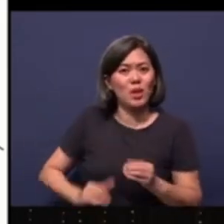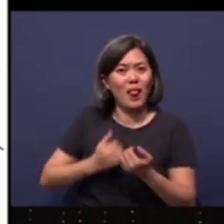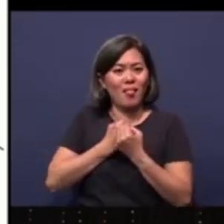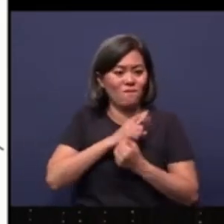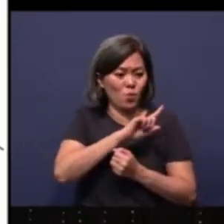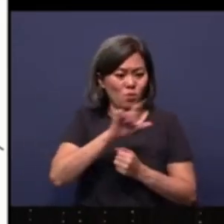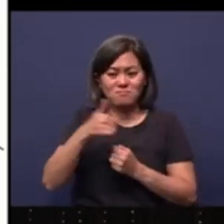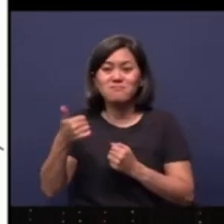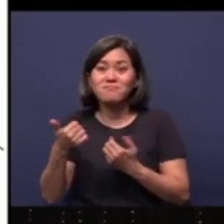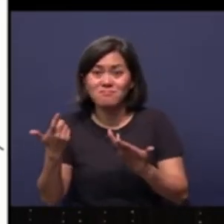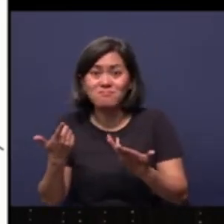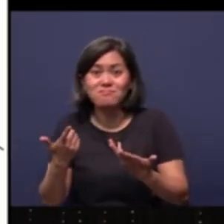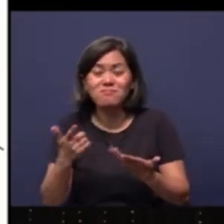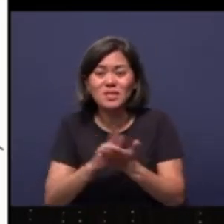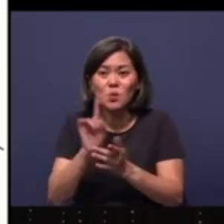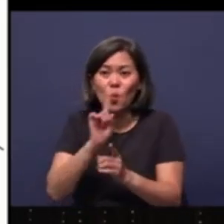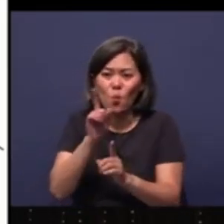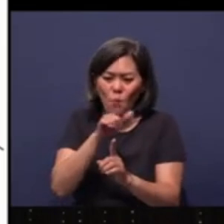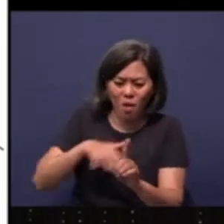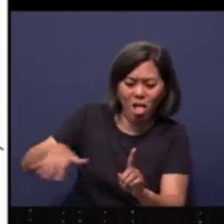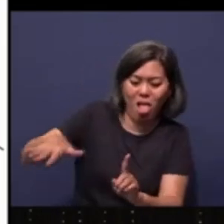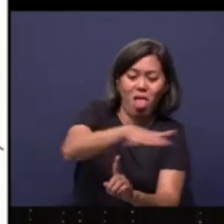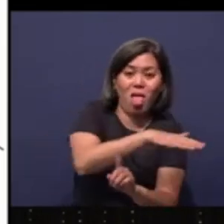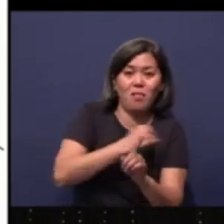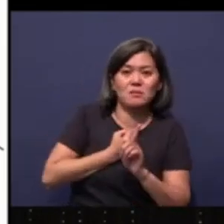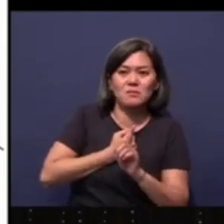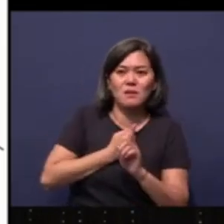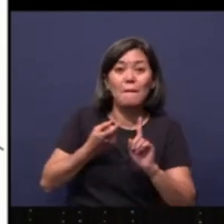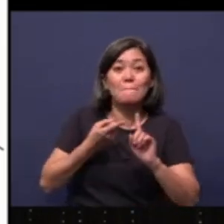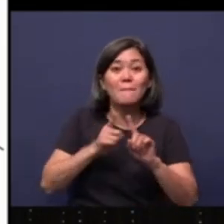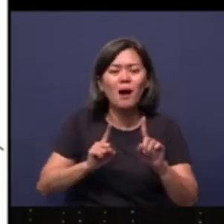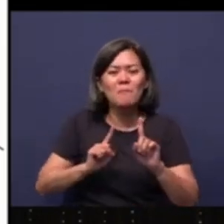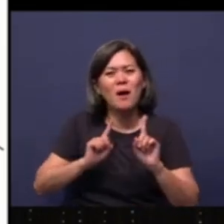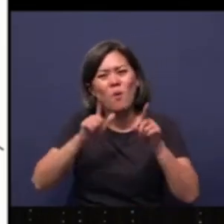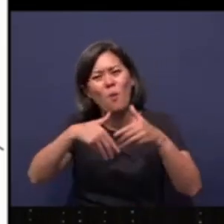one another, that's where love surrounds. But we go out in missions.